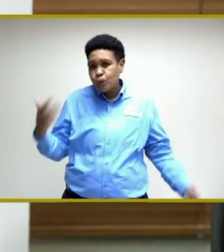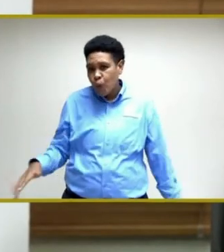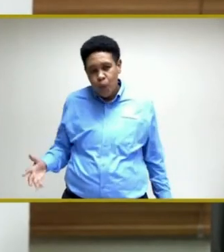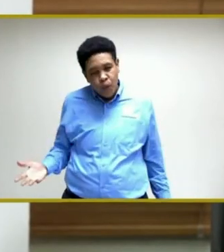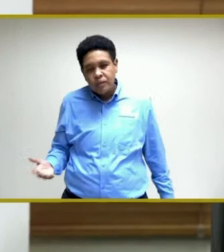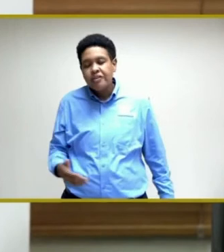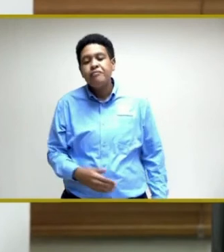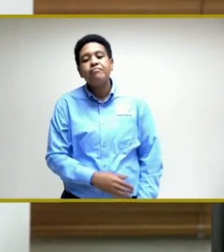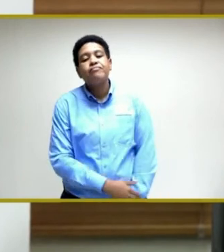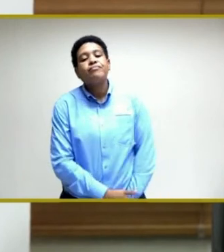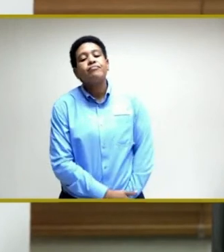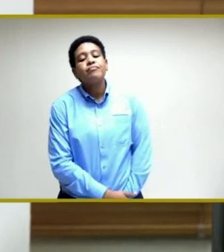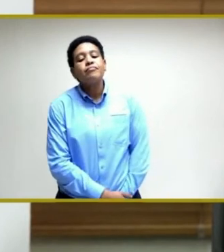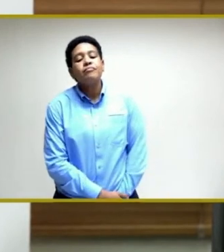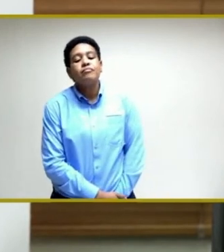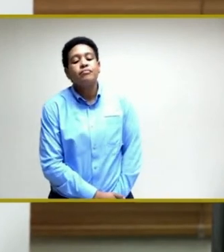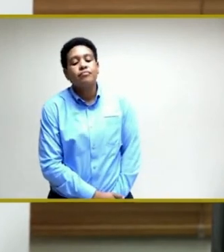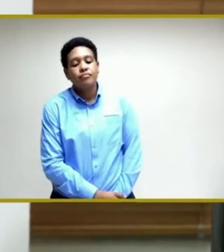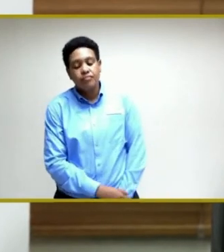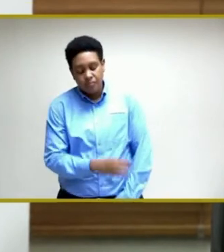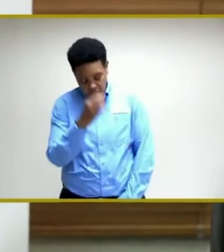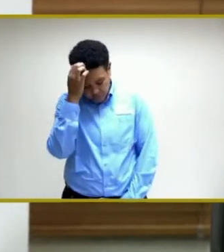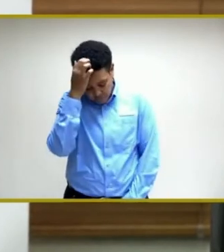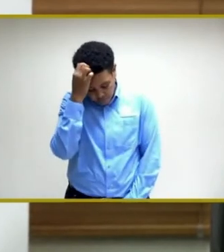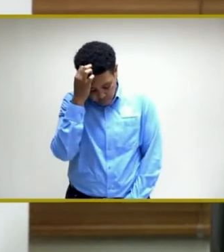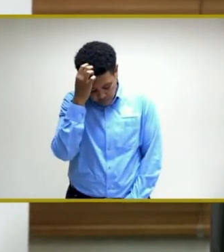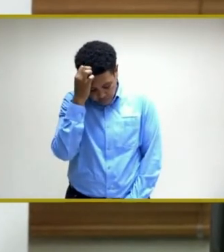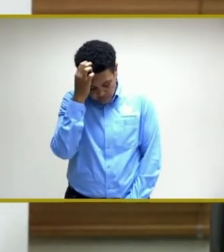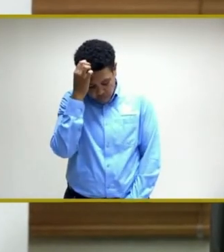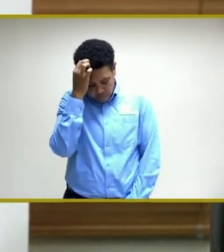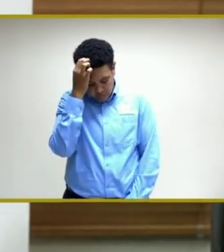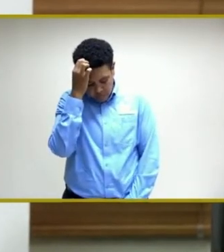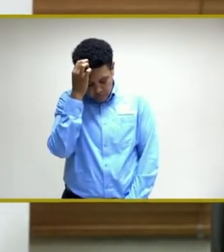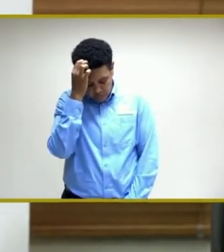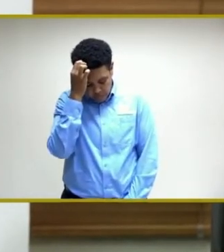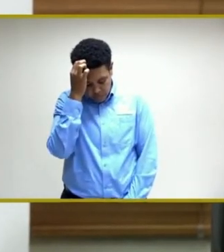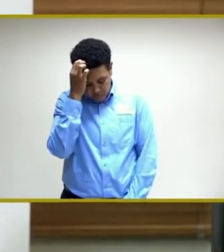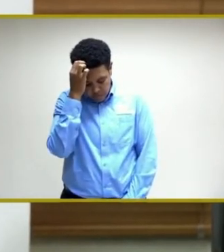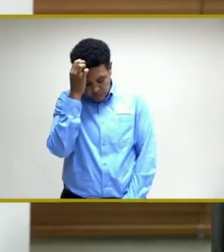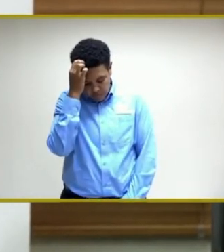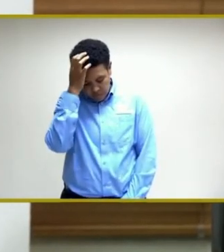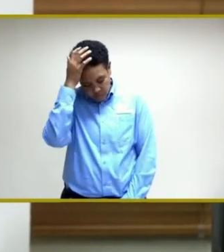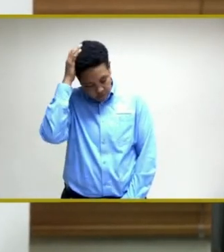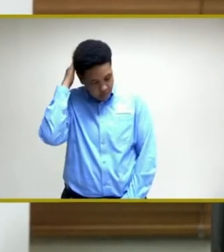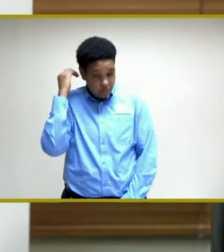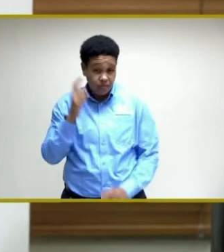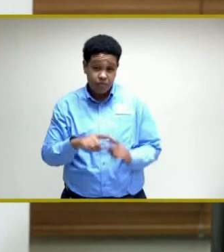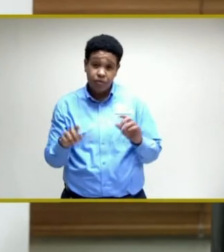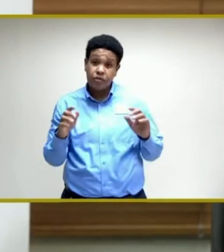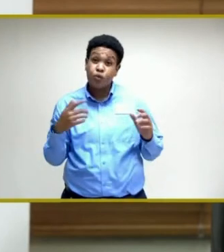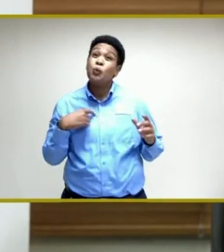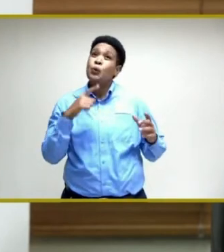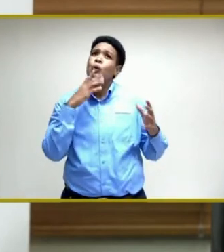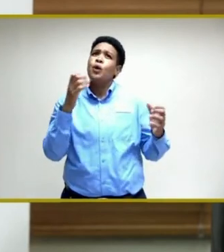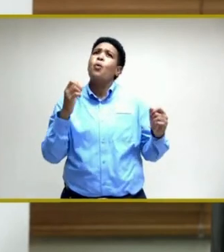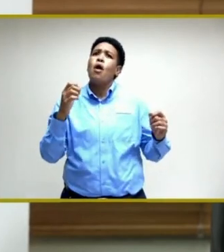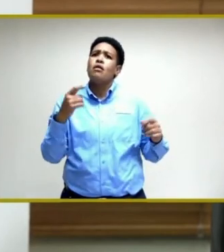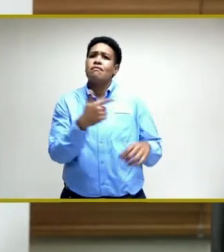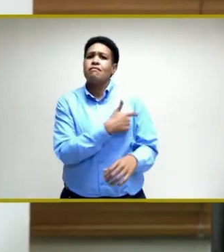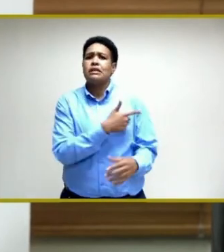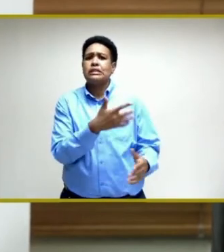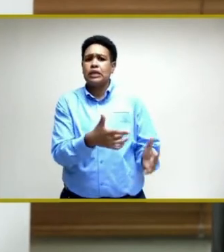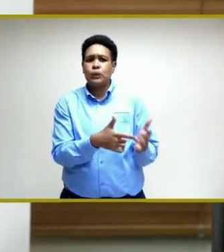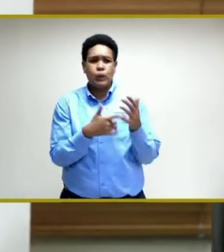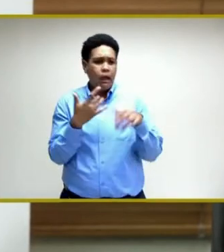But ideally, we do want to have vaccines on request, particularly now that we want the numbers to